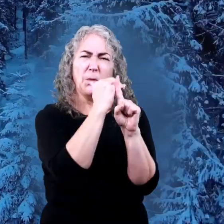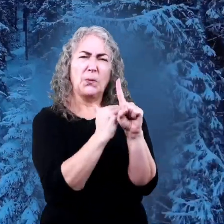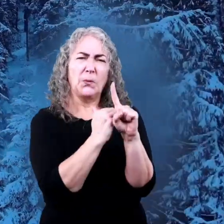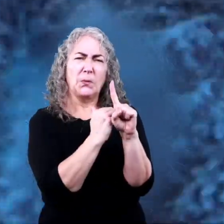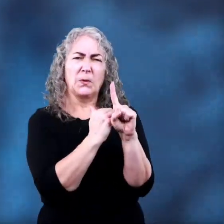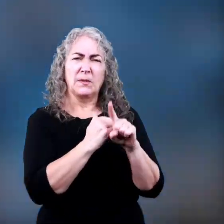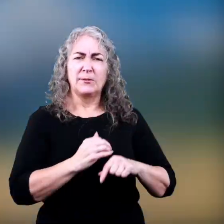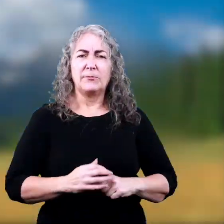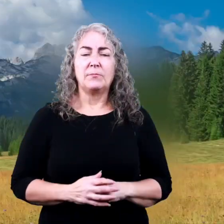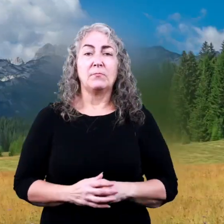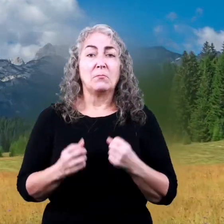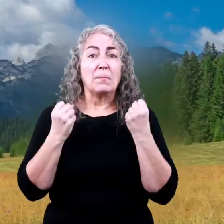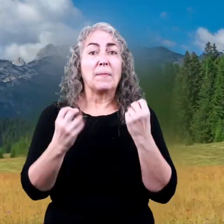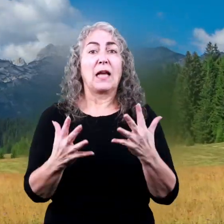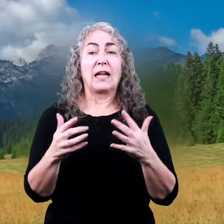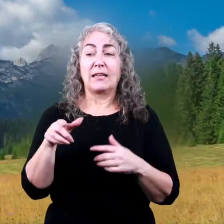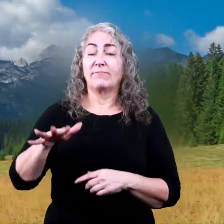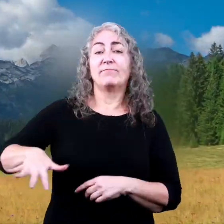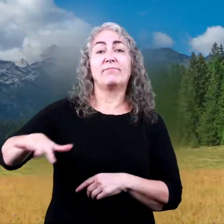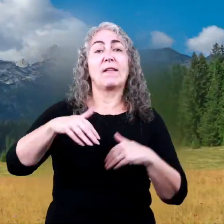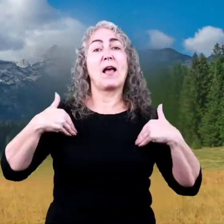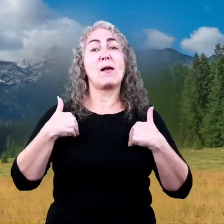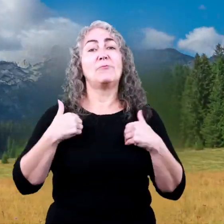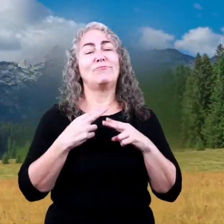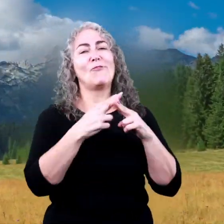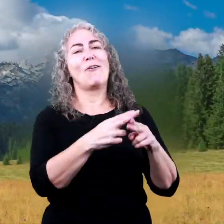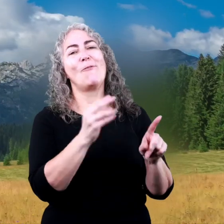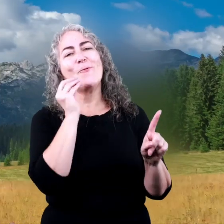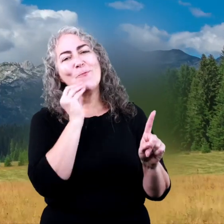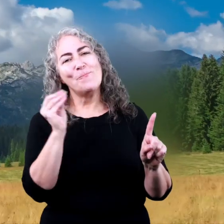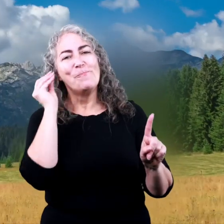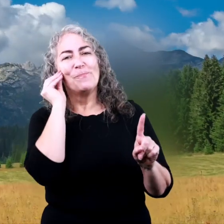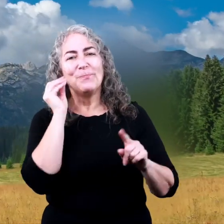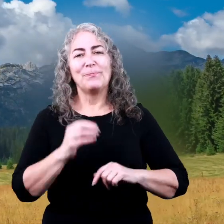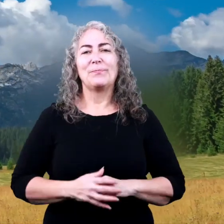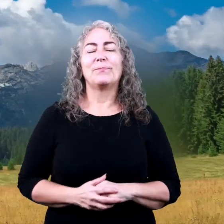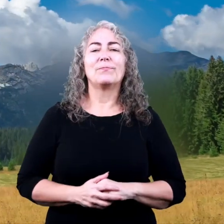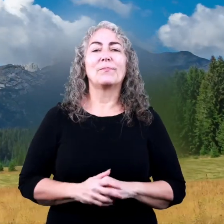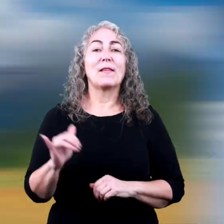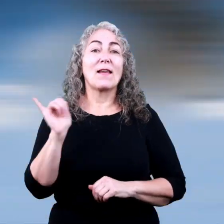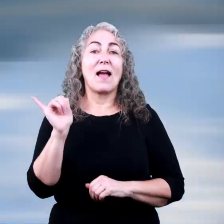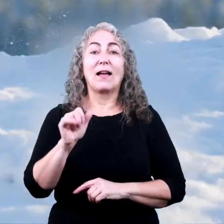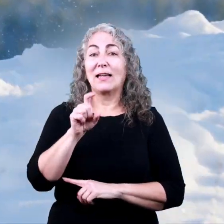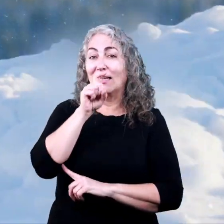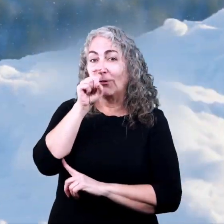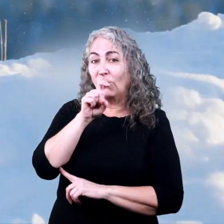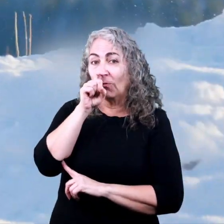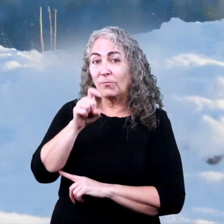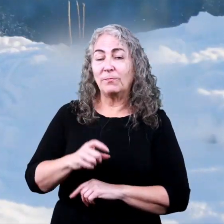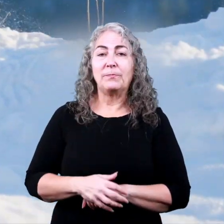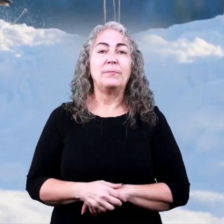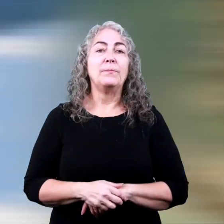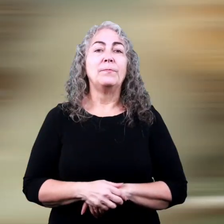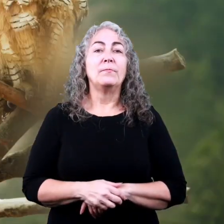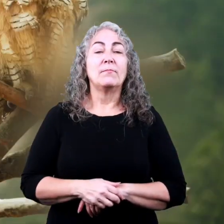temperatures. Many animals call this habitat home. Animals like eagles,